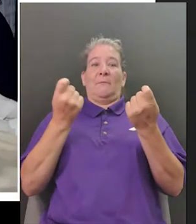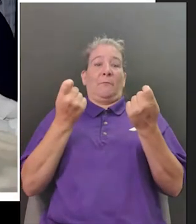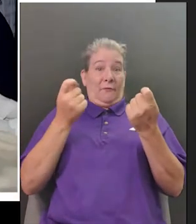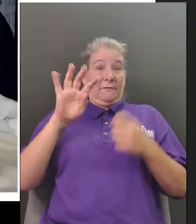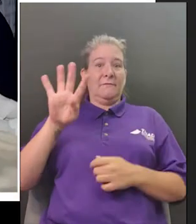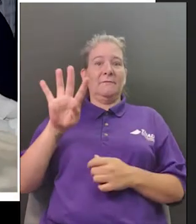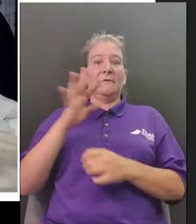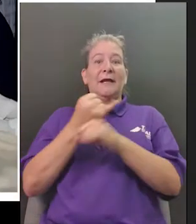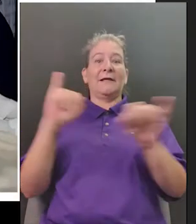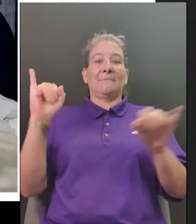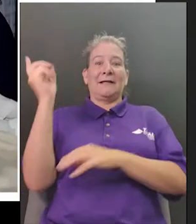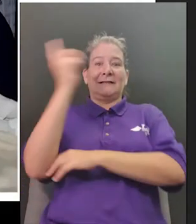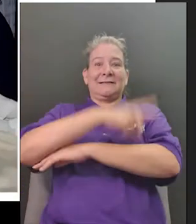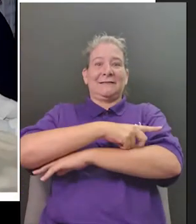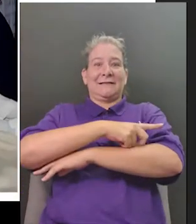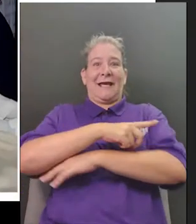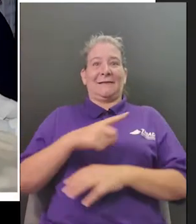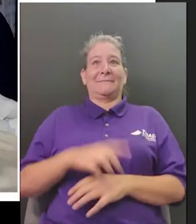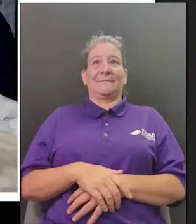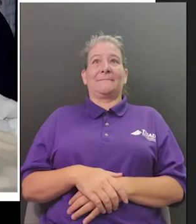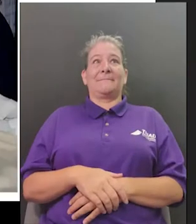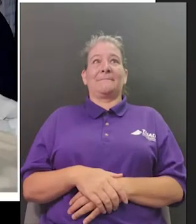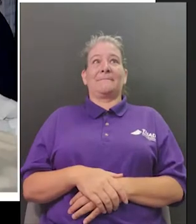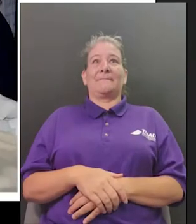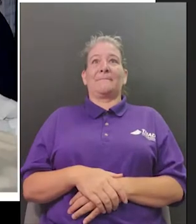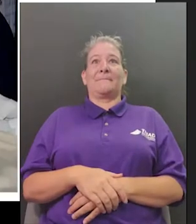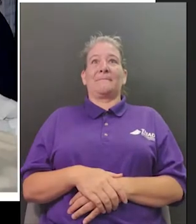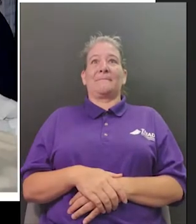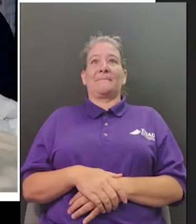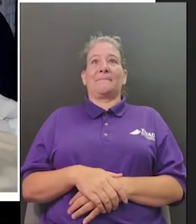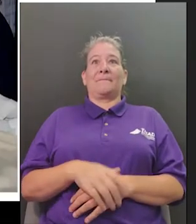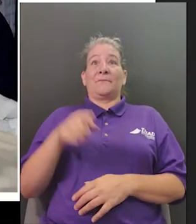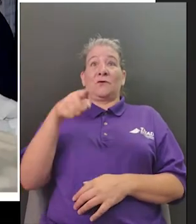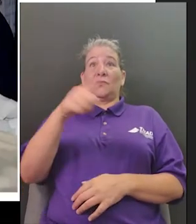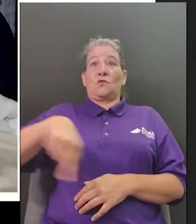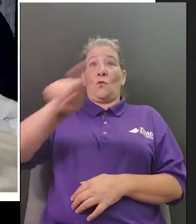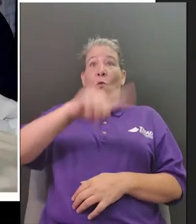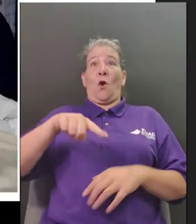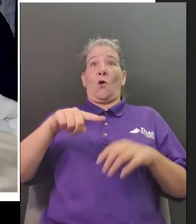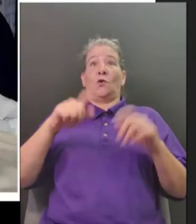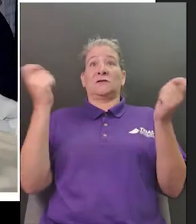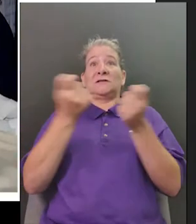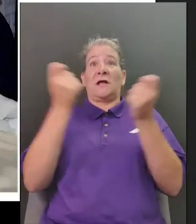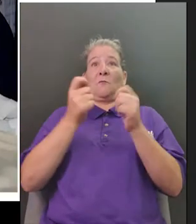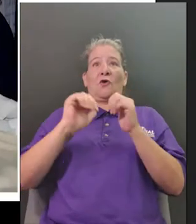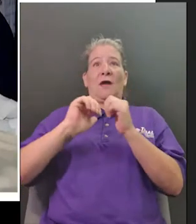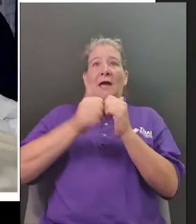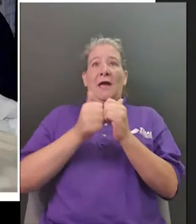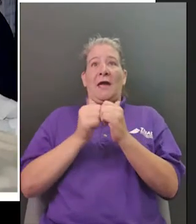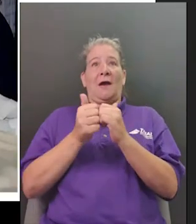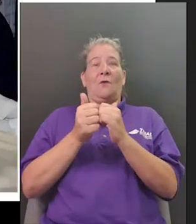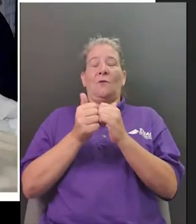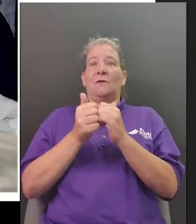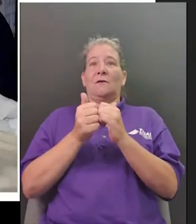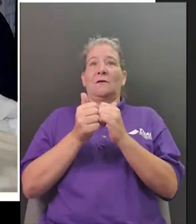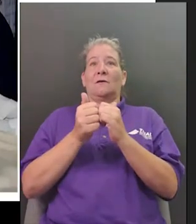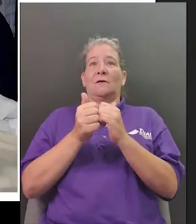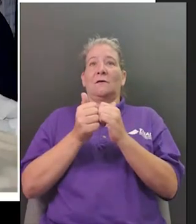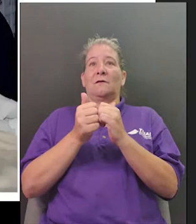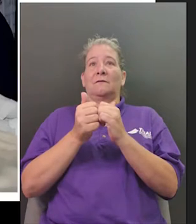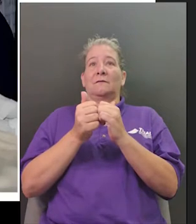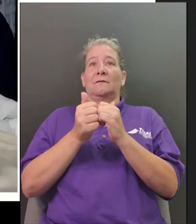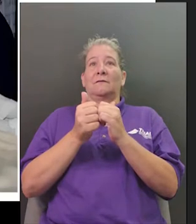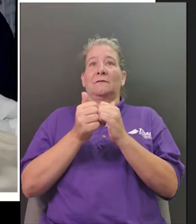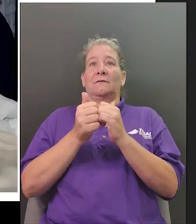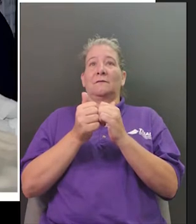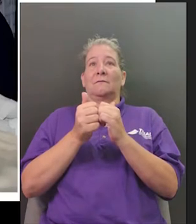celebrate the fourth of july what is your favorite thing to do so i'm going to resume